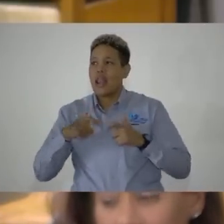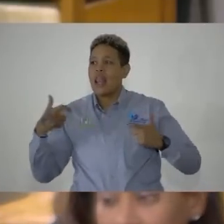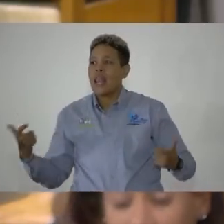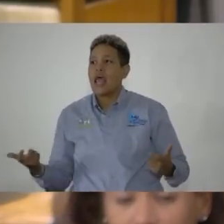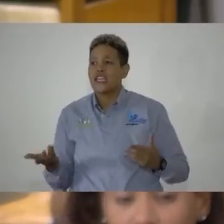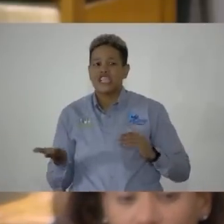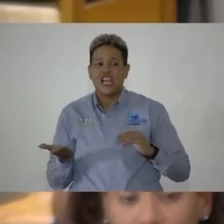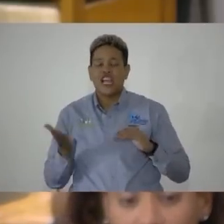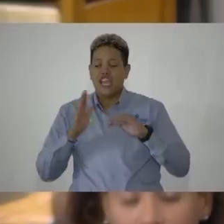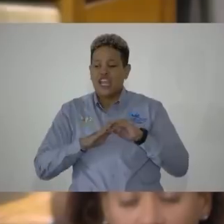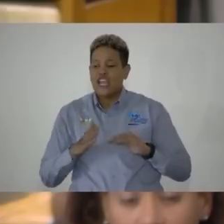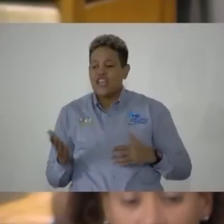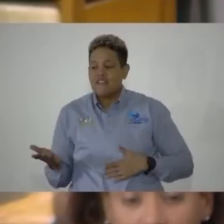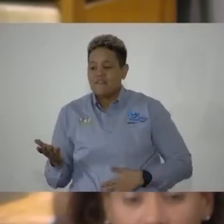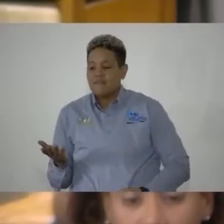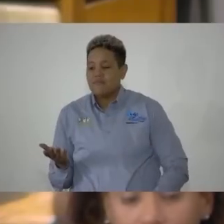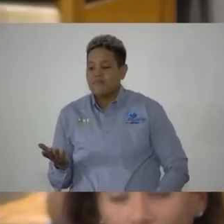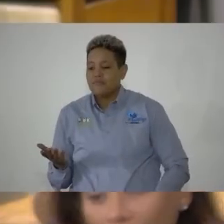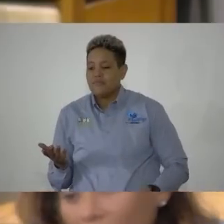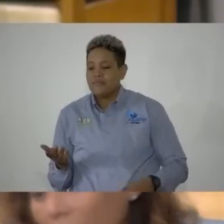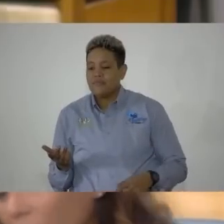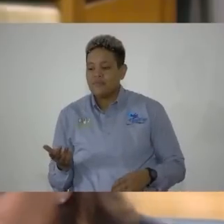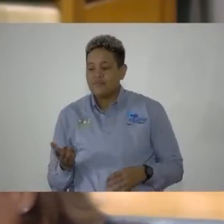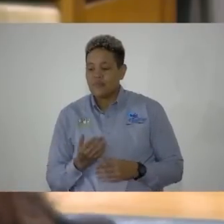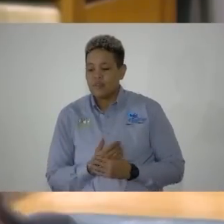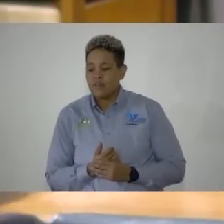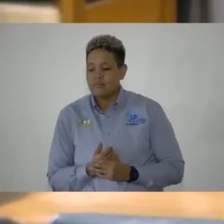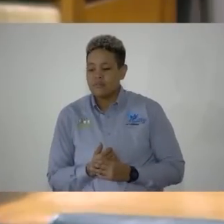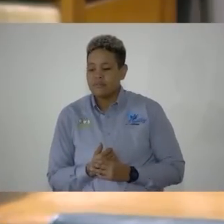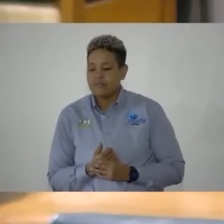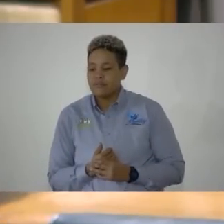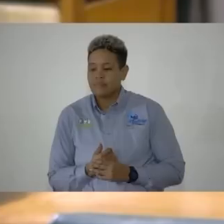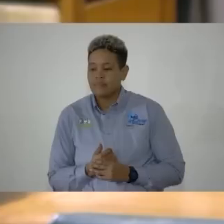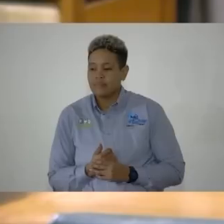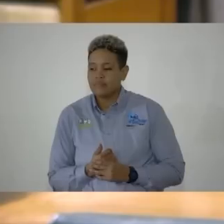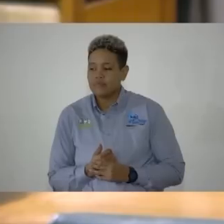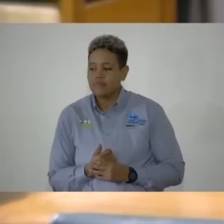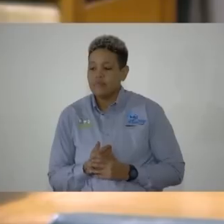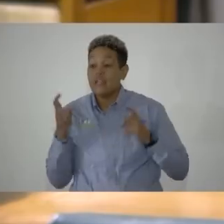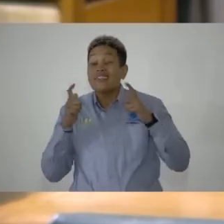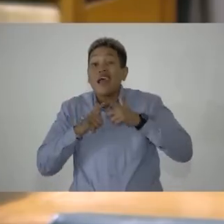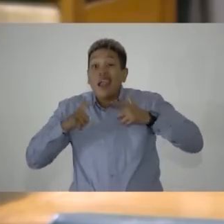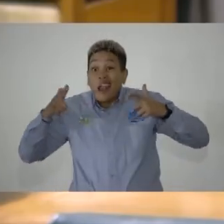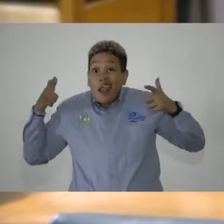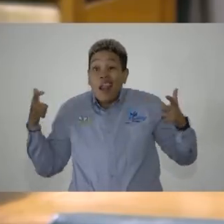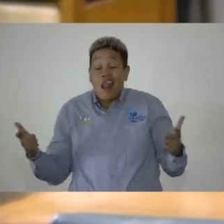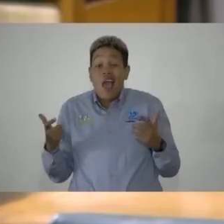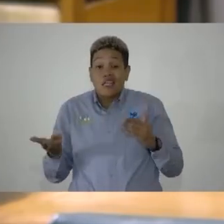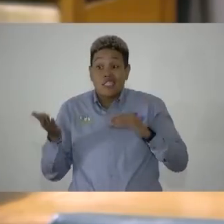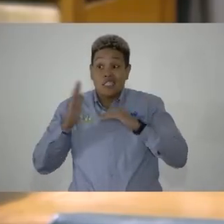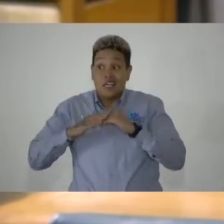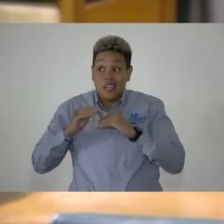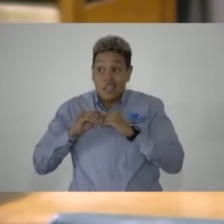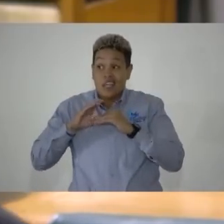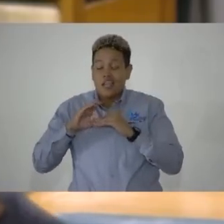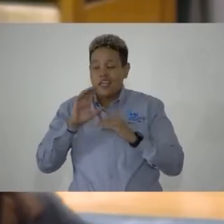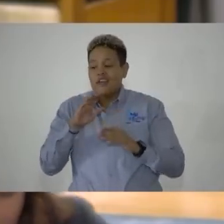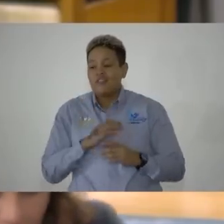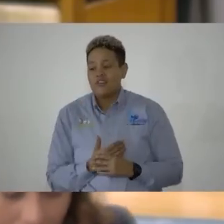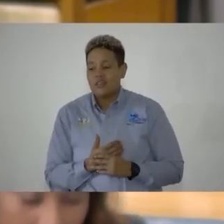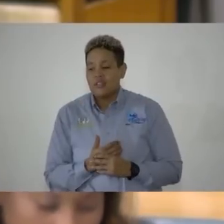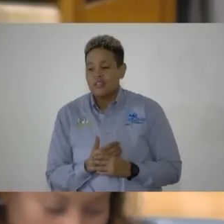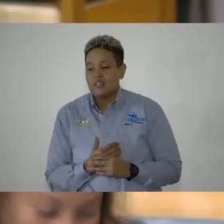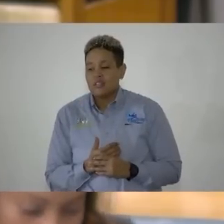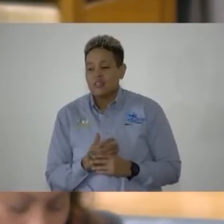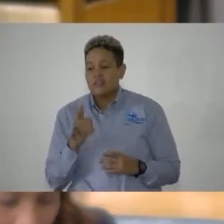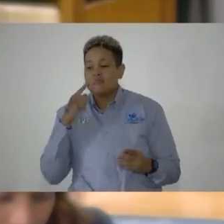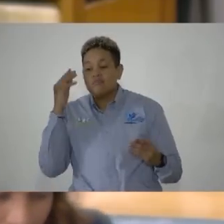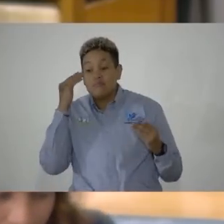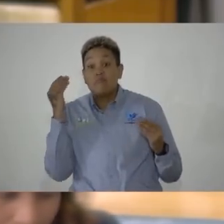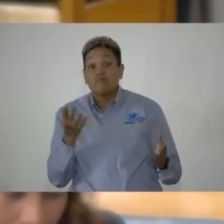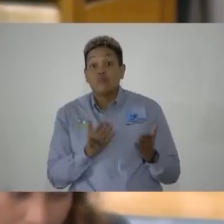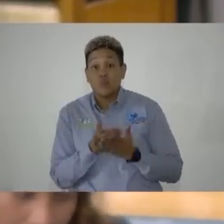sanctioned